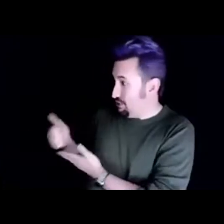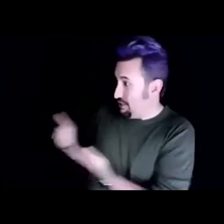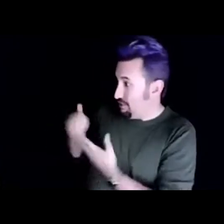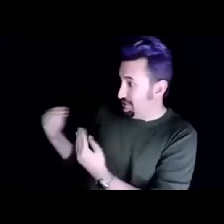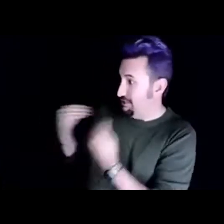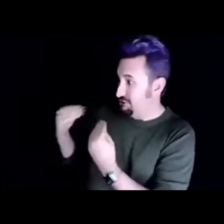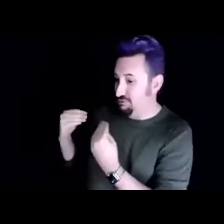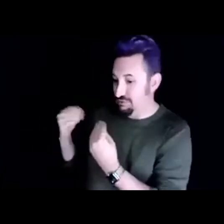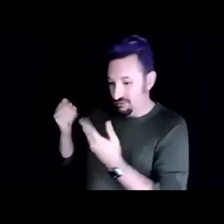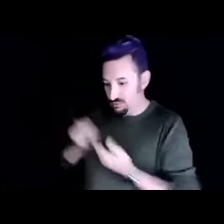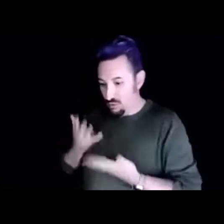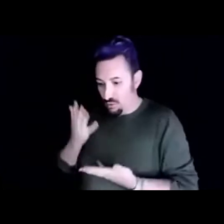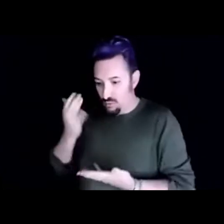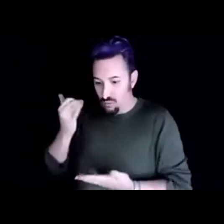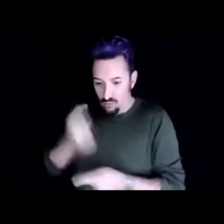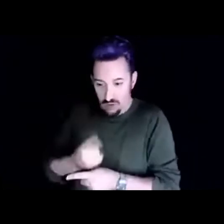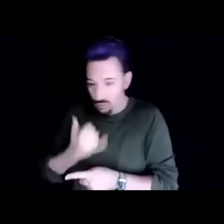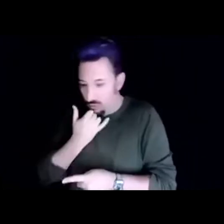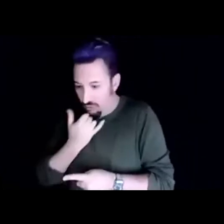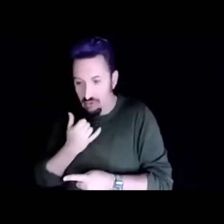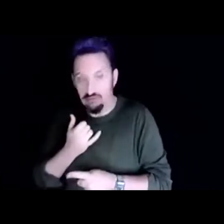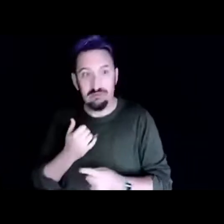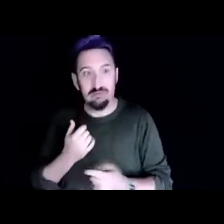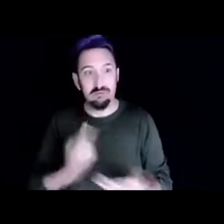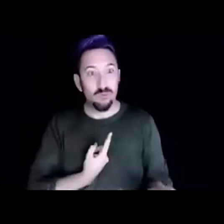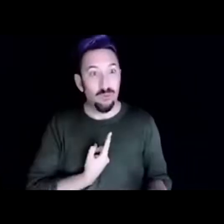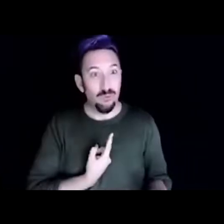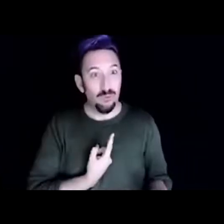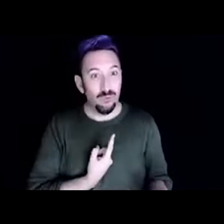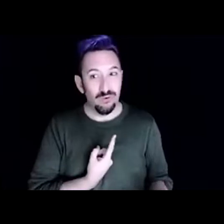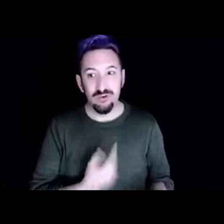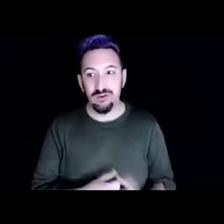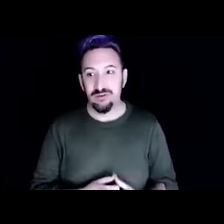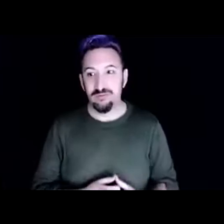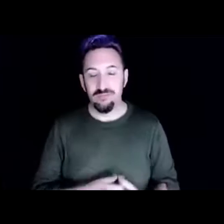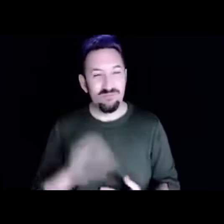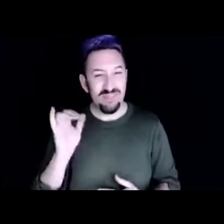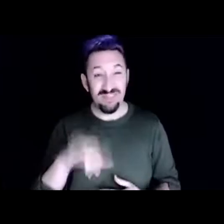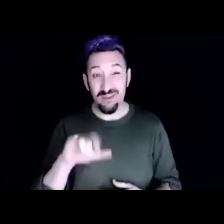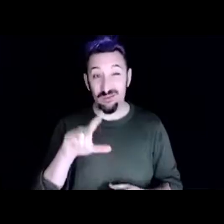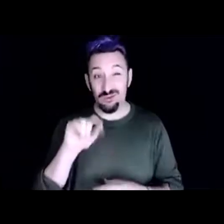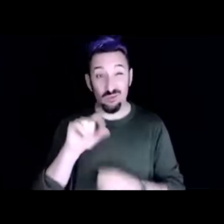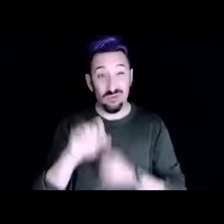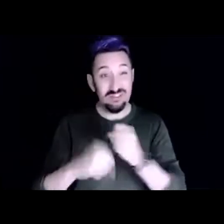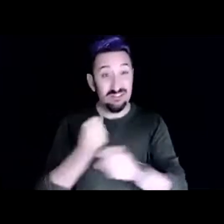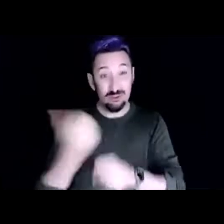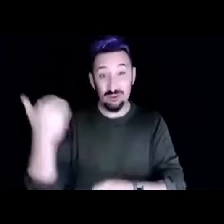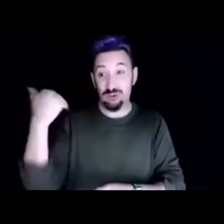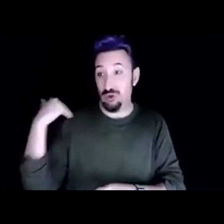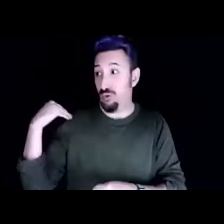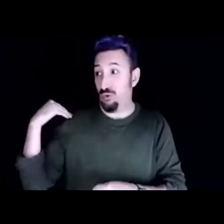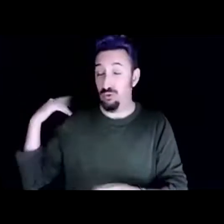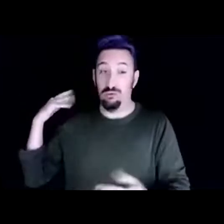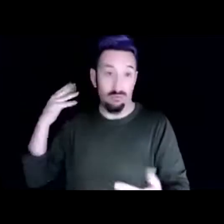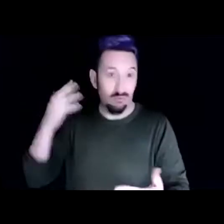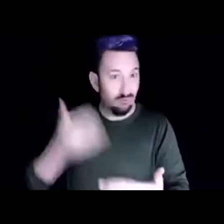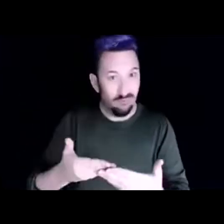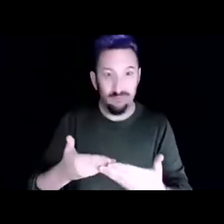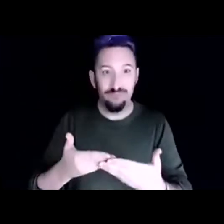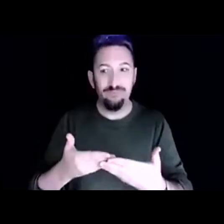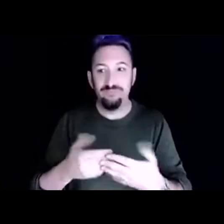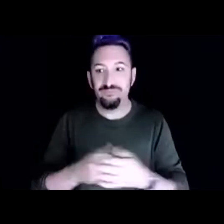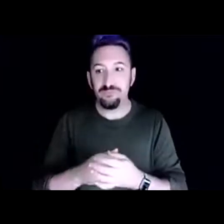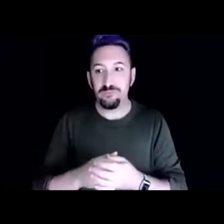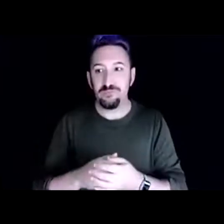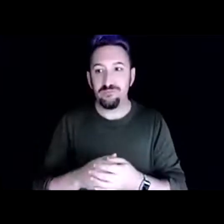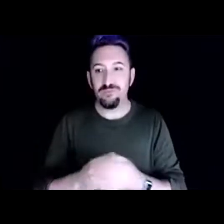But now that was more than 20 years ago. At one point I had to count up